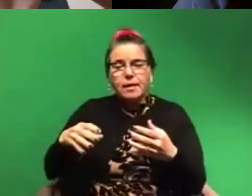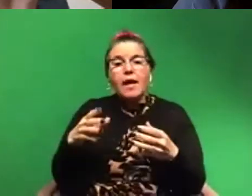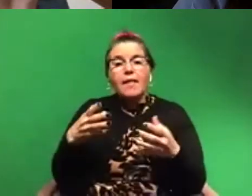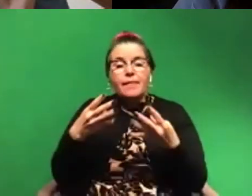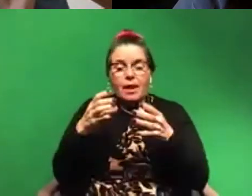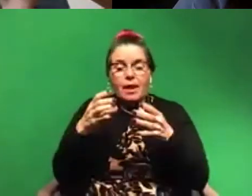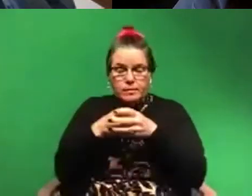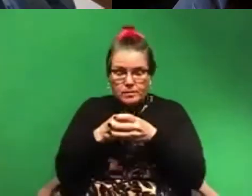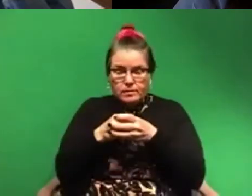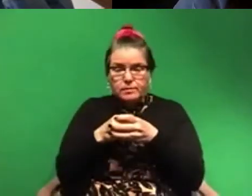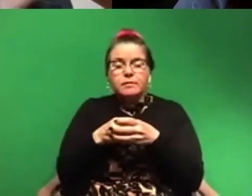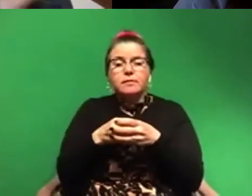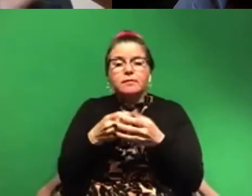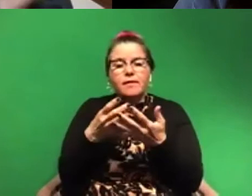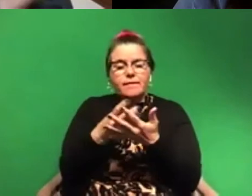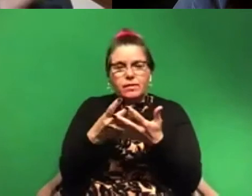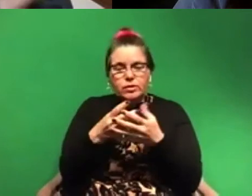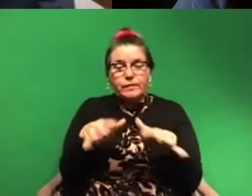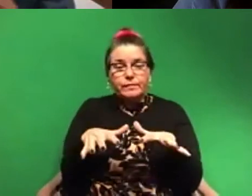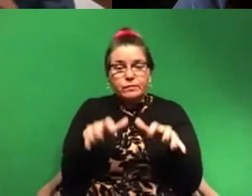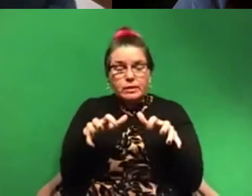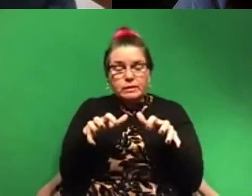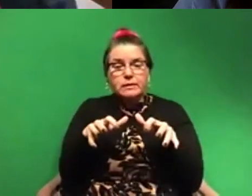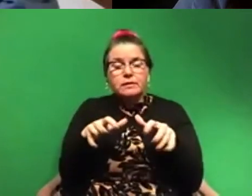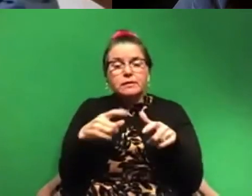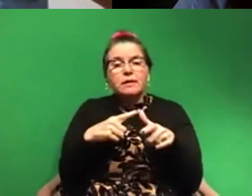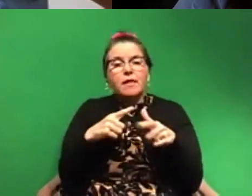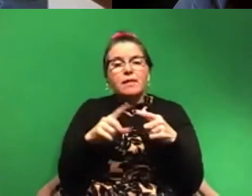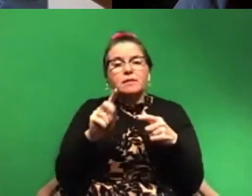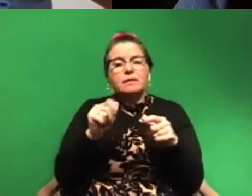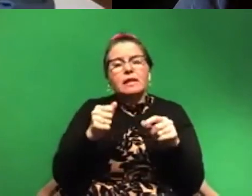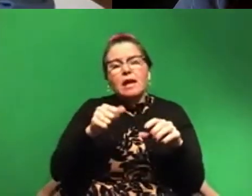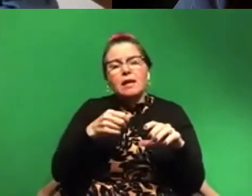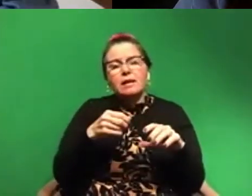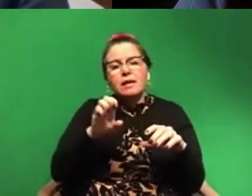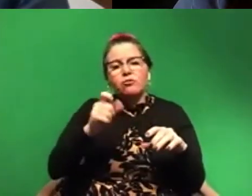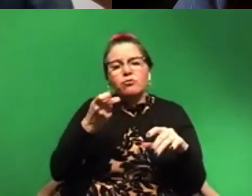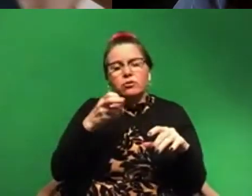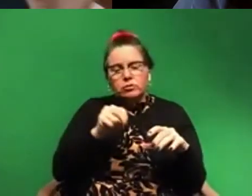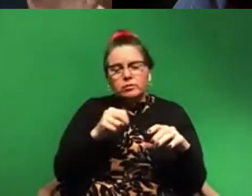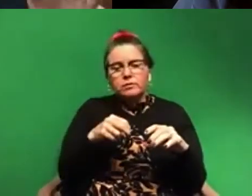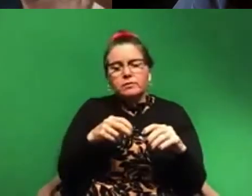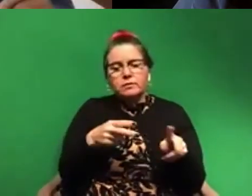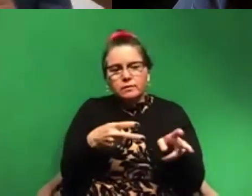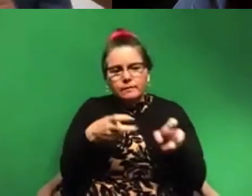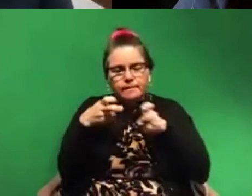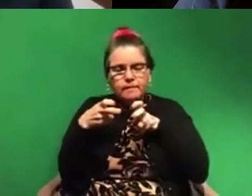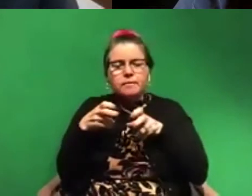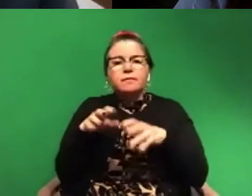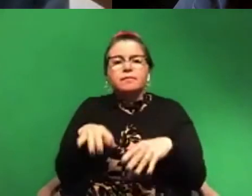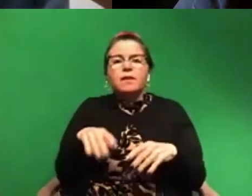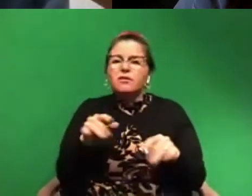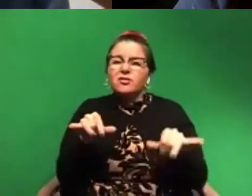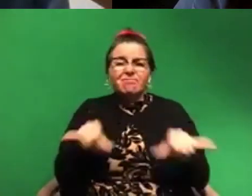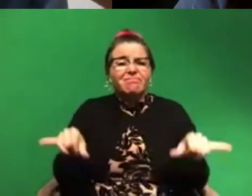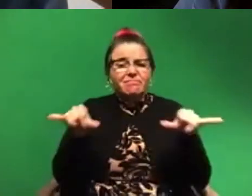that water sample on a filter, which we freeze. And then we do a DNA extraction on that filter. And that's a really standard procedure. I mean, if